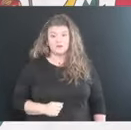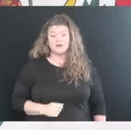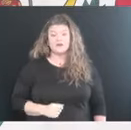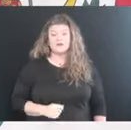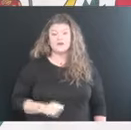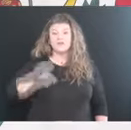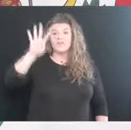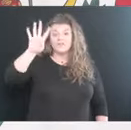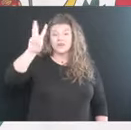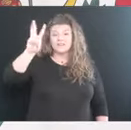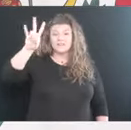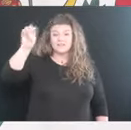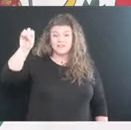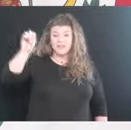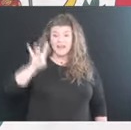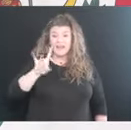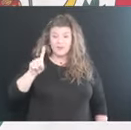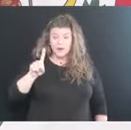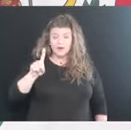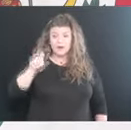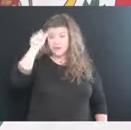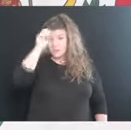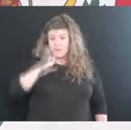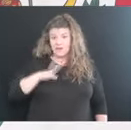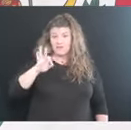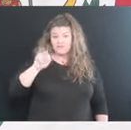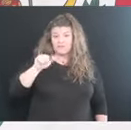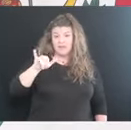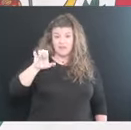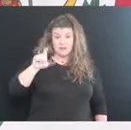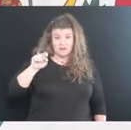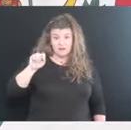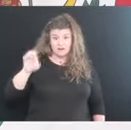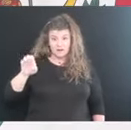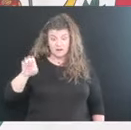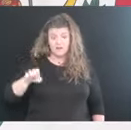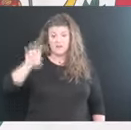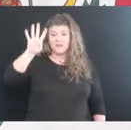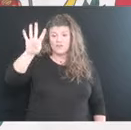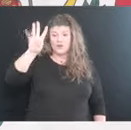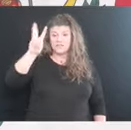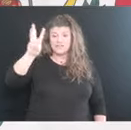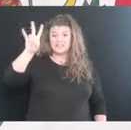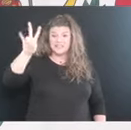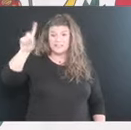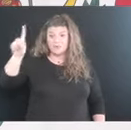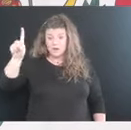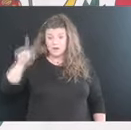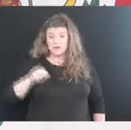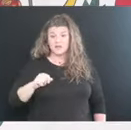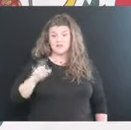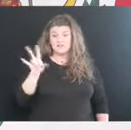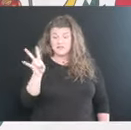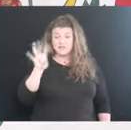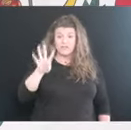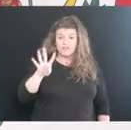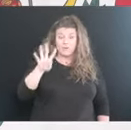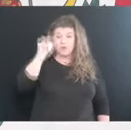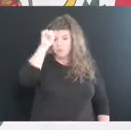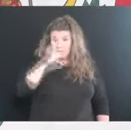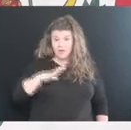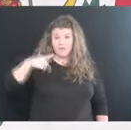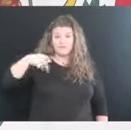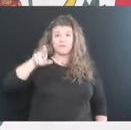4670th death of 81-year-old male from Fayette County, and 4671st death of a 74-year-old male from